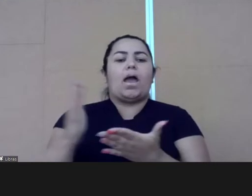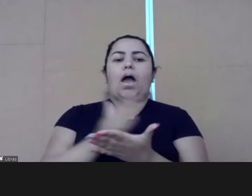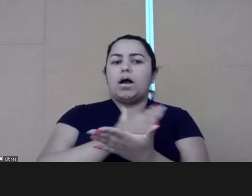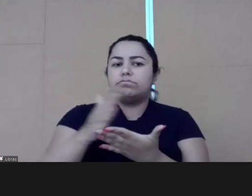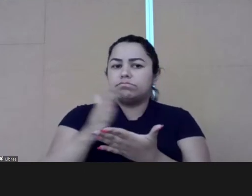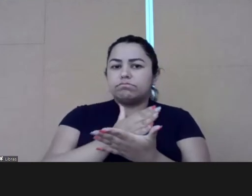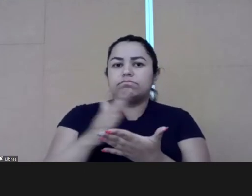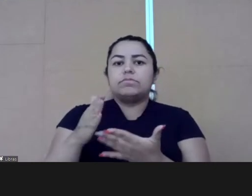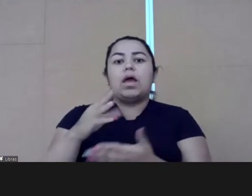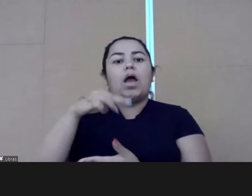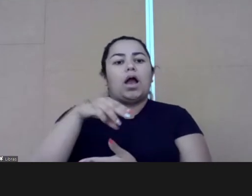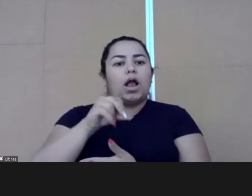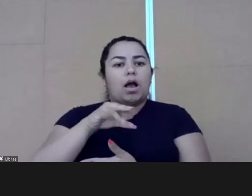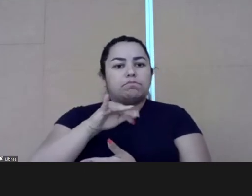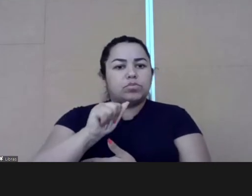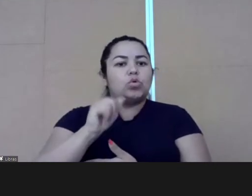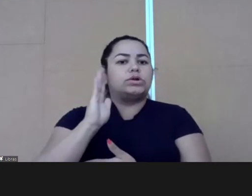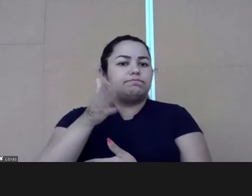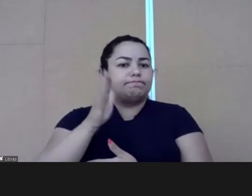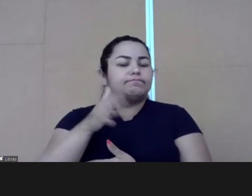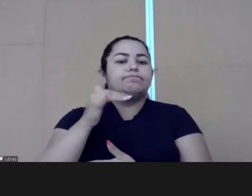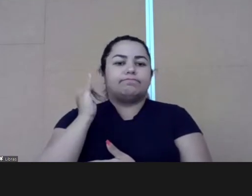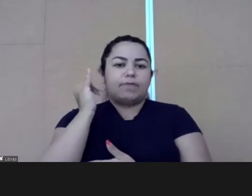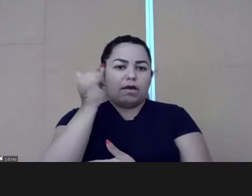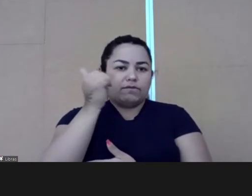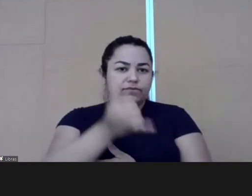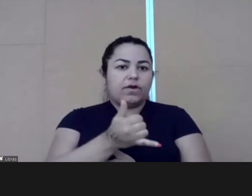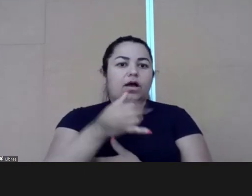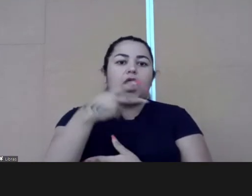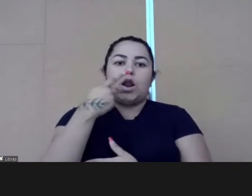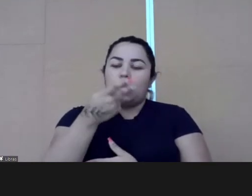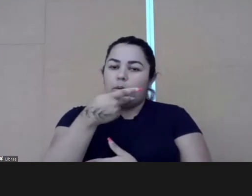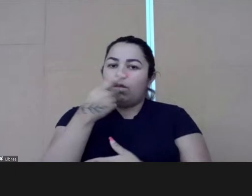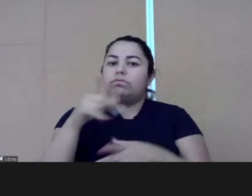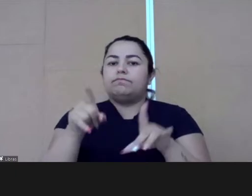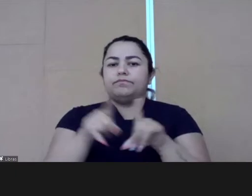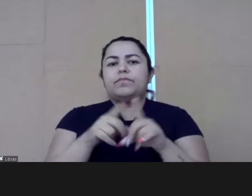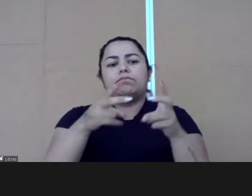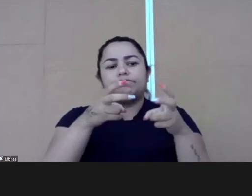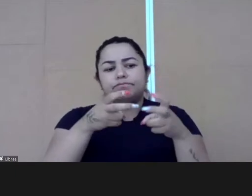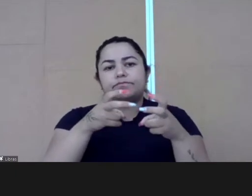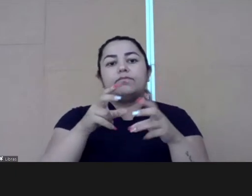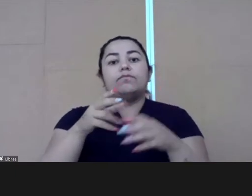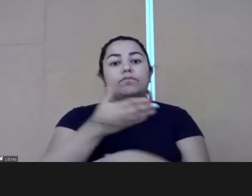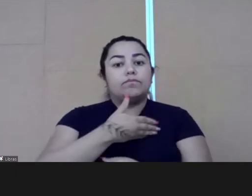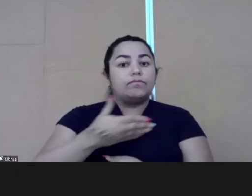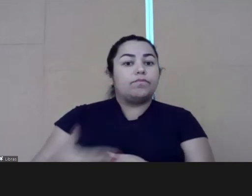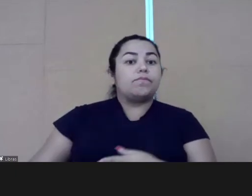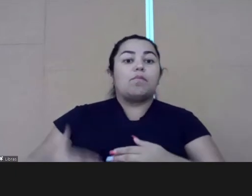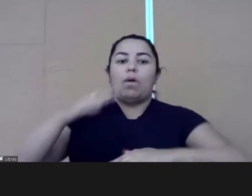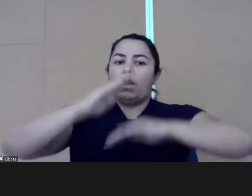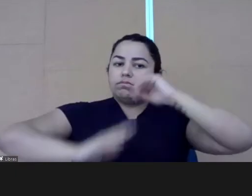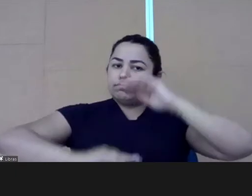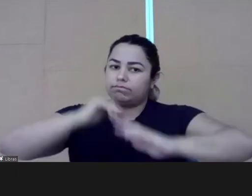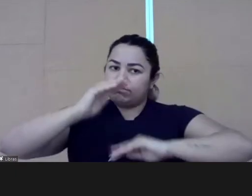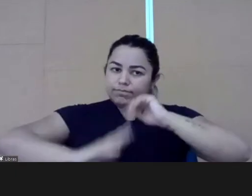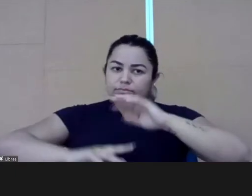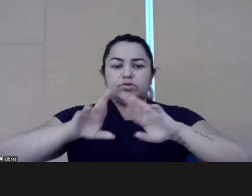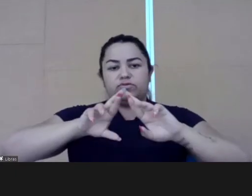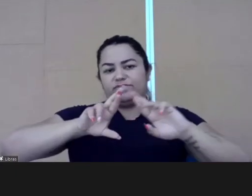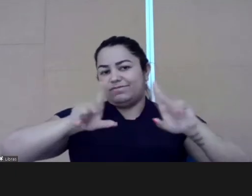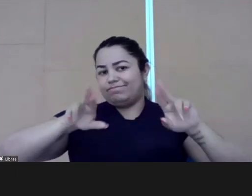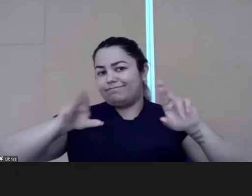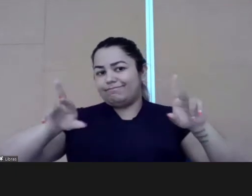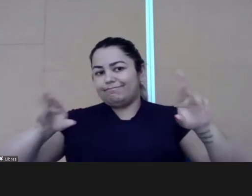guide some pillars that Monica has mentioned already that involves attraction of professionals for